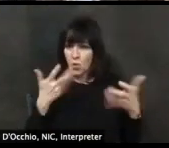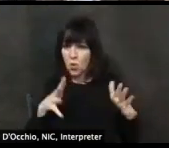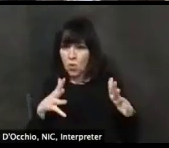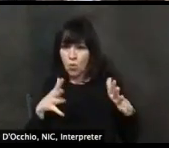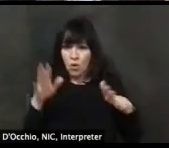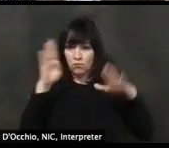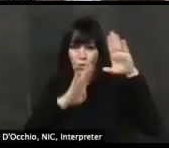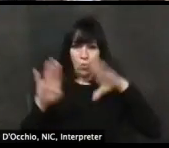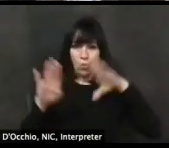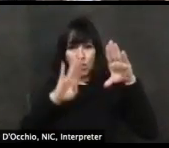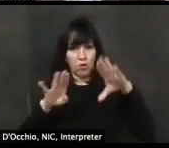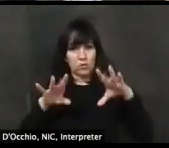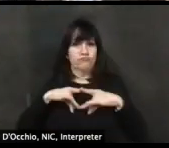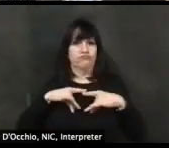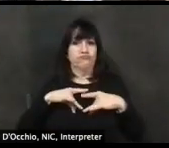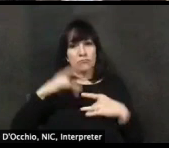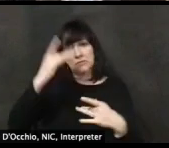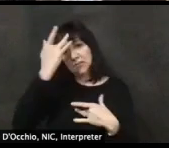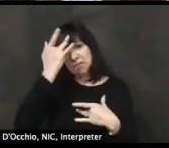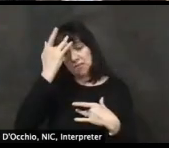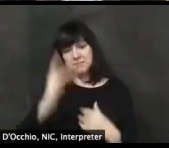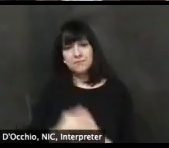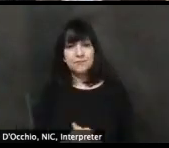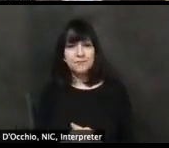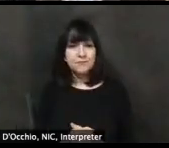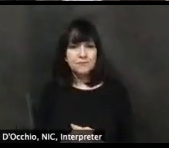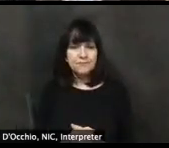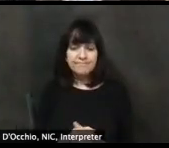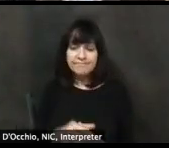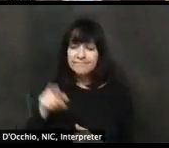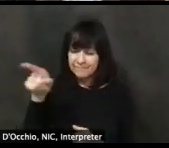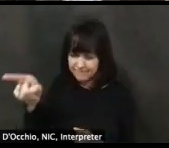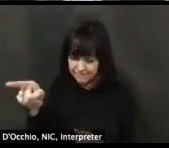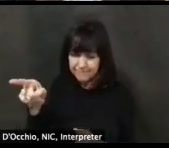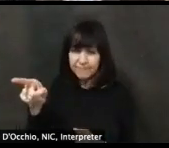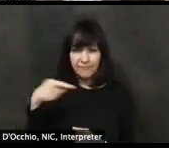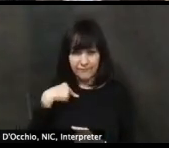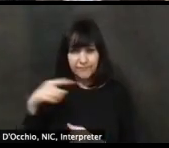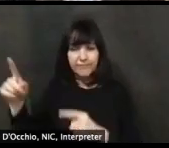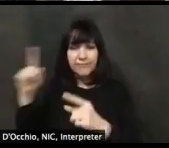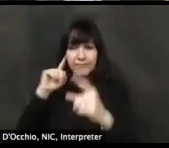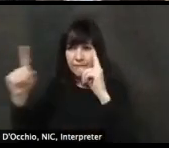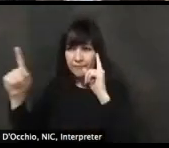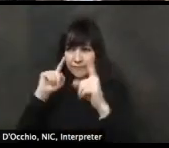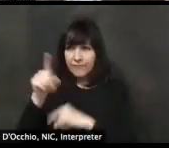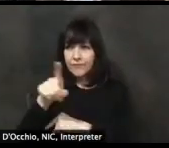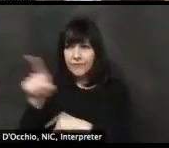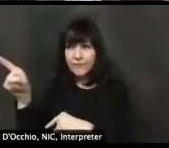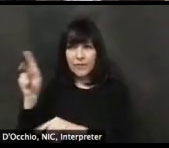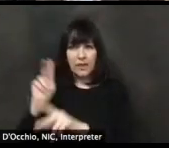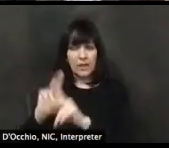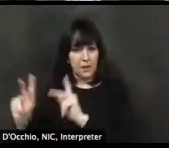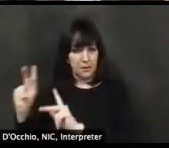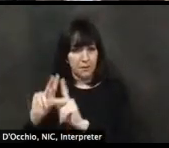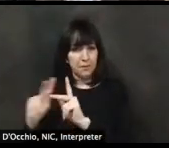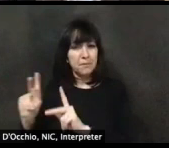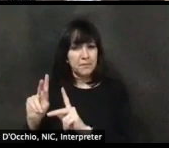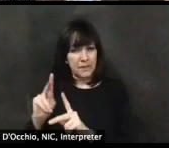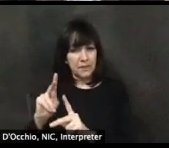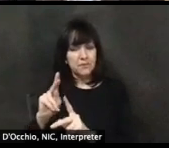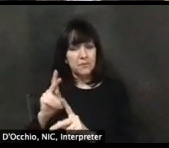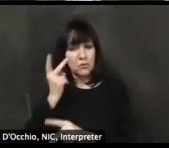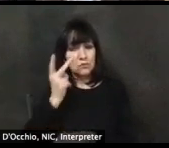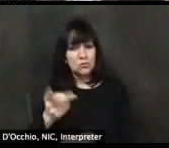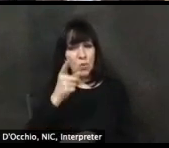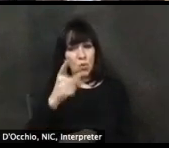public acceptance of this and how we navigate that? We've heard that on our small business calls and are folks concerned? Are you concerned? How do we, uh, how do we